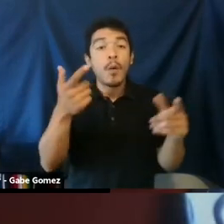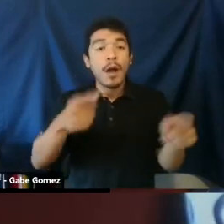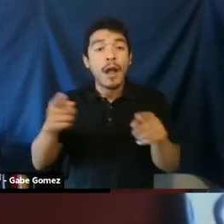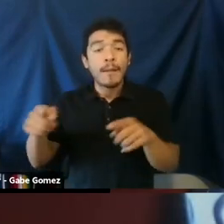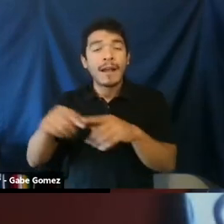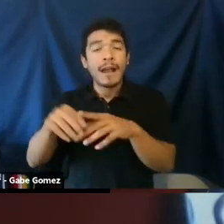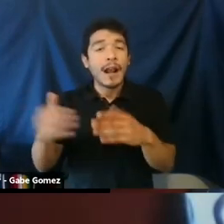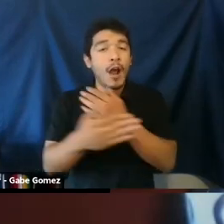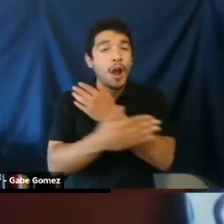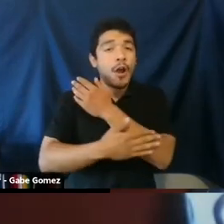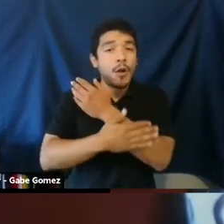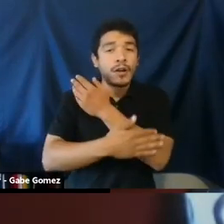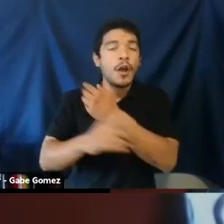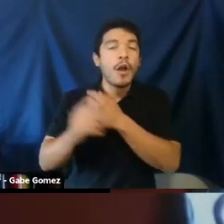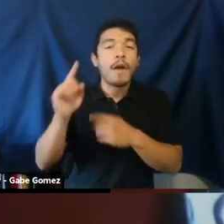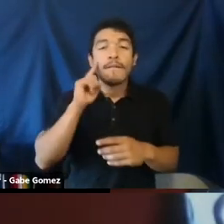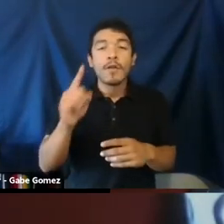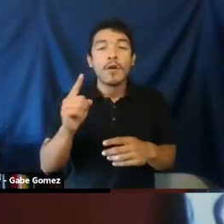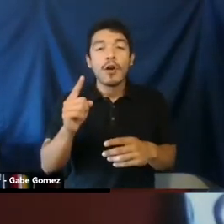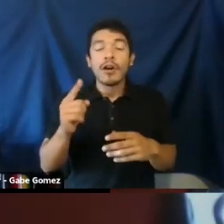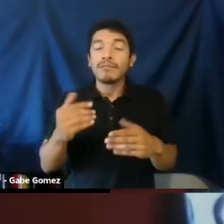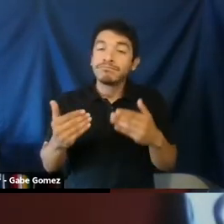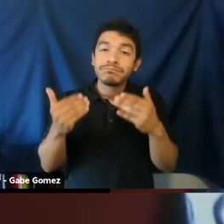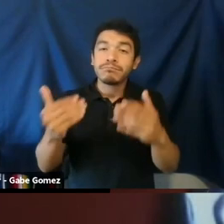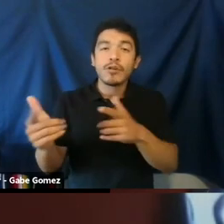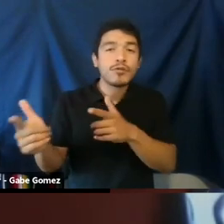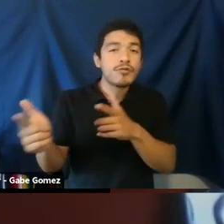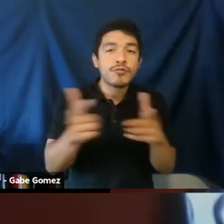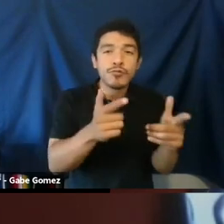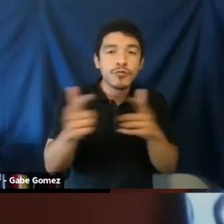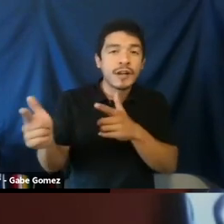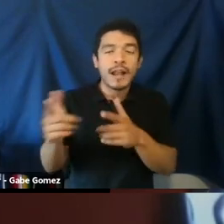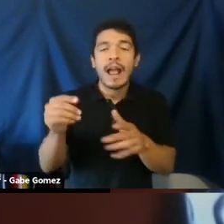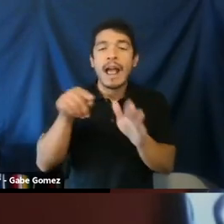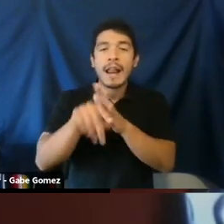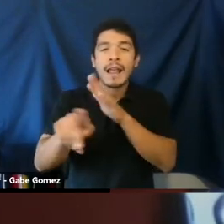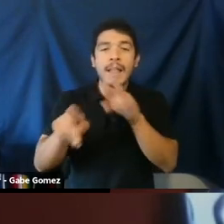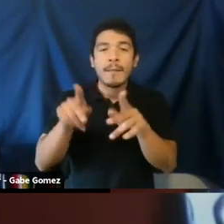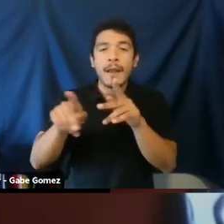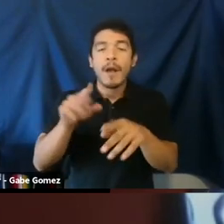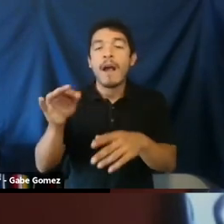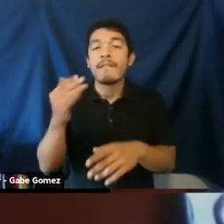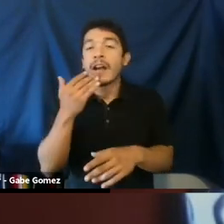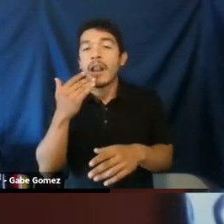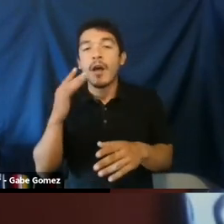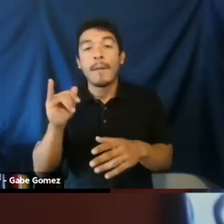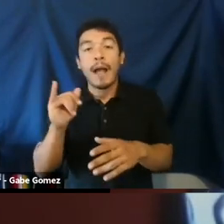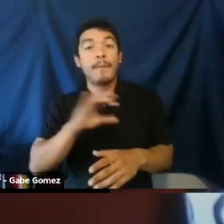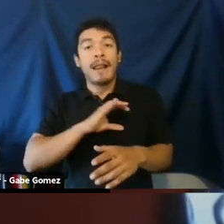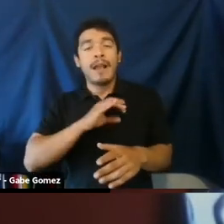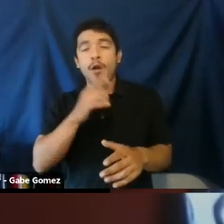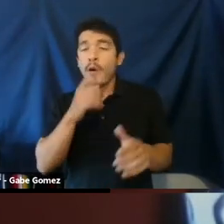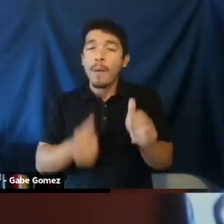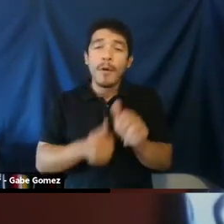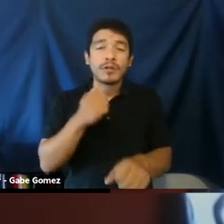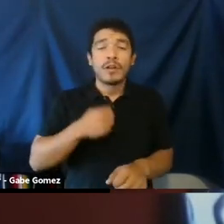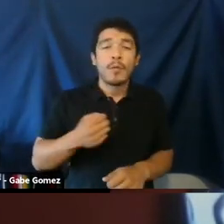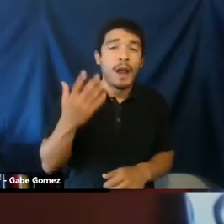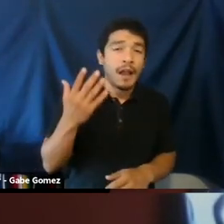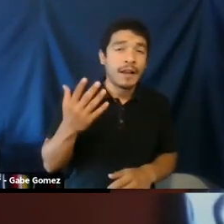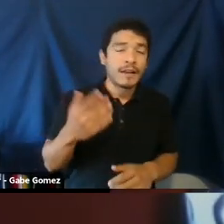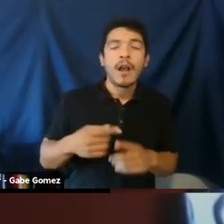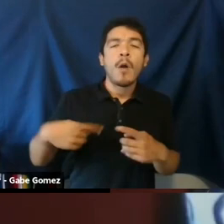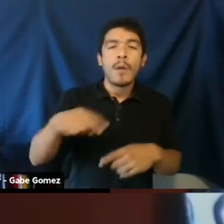white male characters. As we look at what is happening in our country in terms of ongoing mass shootings, the ongoing